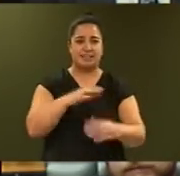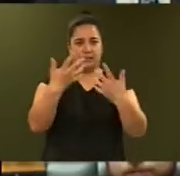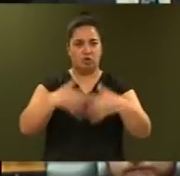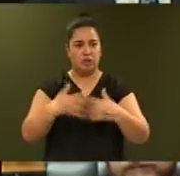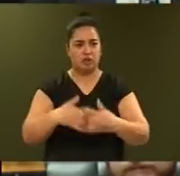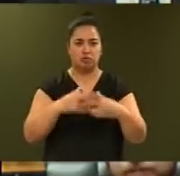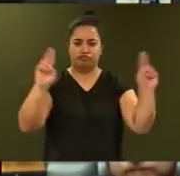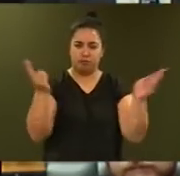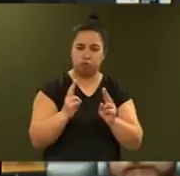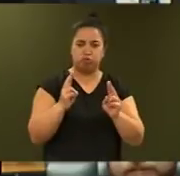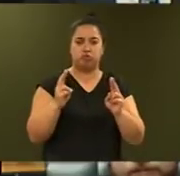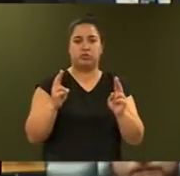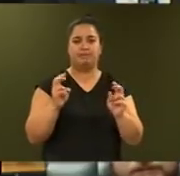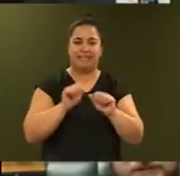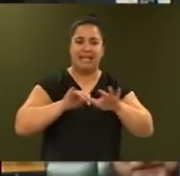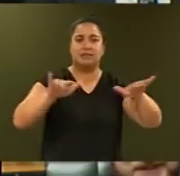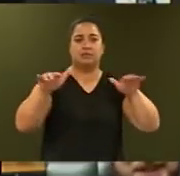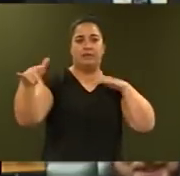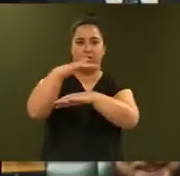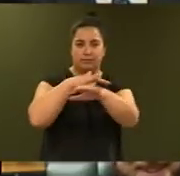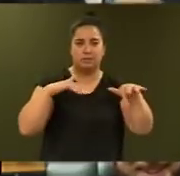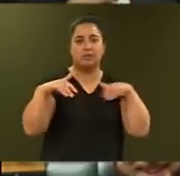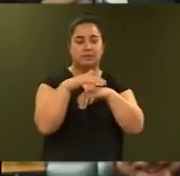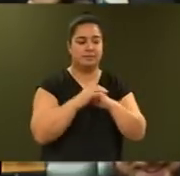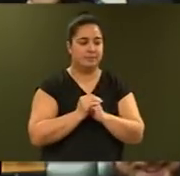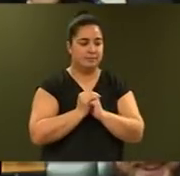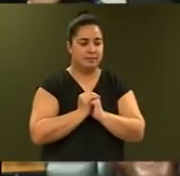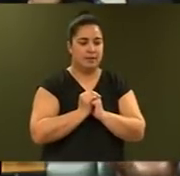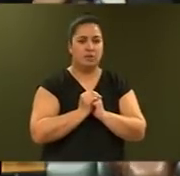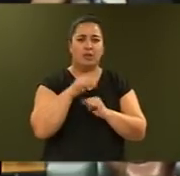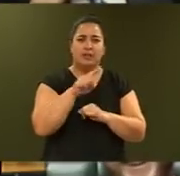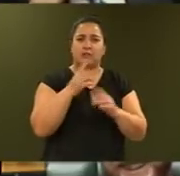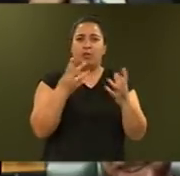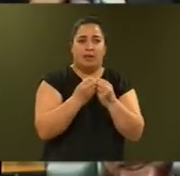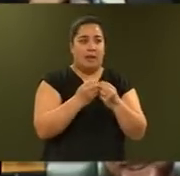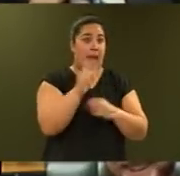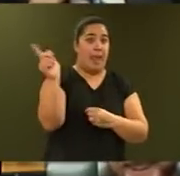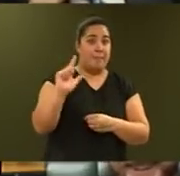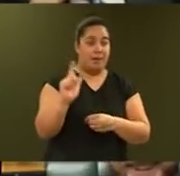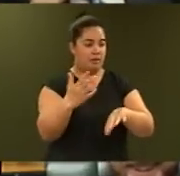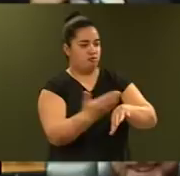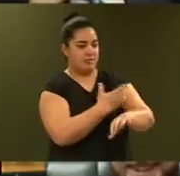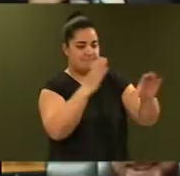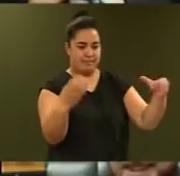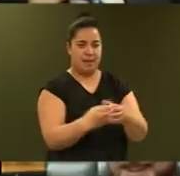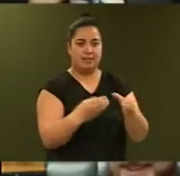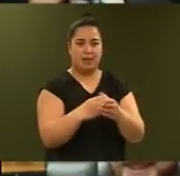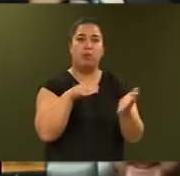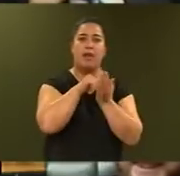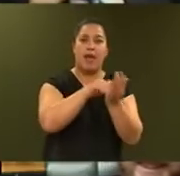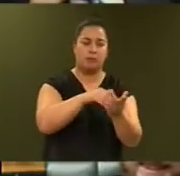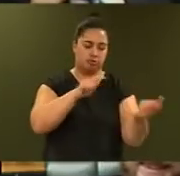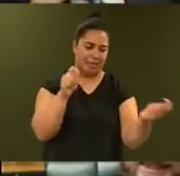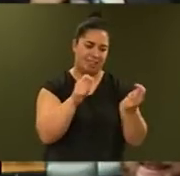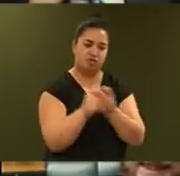This fund, which is the result of the confidence and supply agreement between Labor and the Green Party, will help a just transition to a more